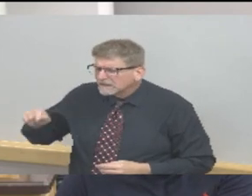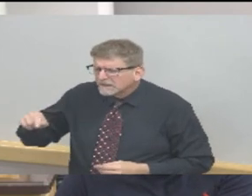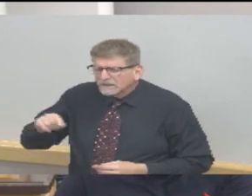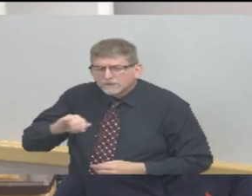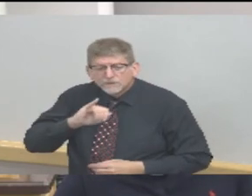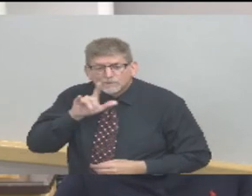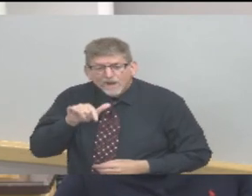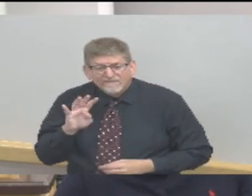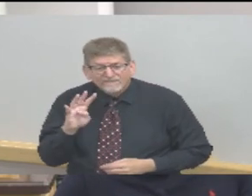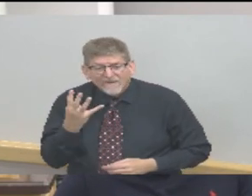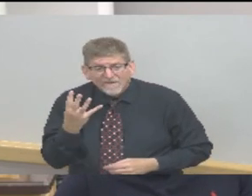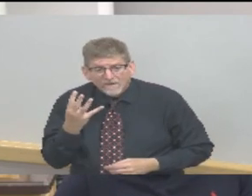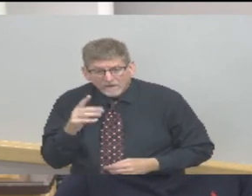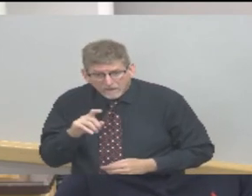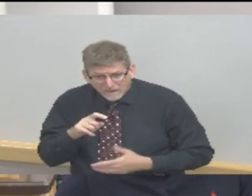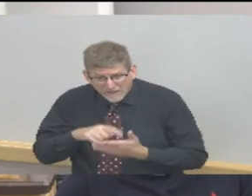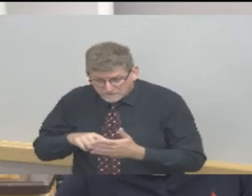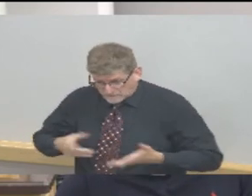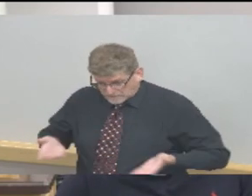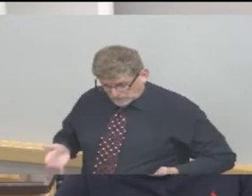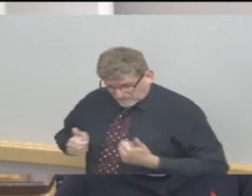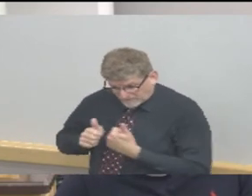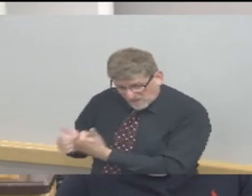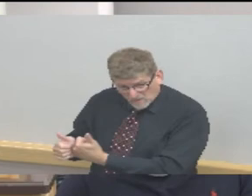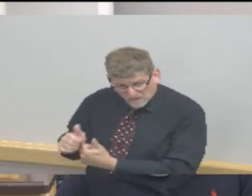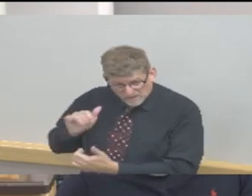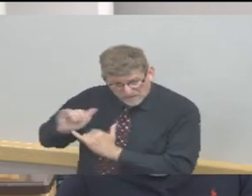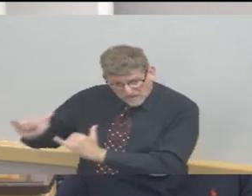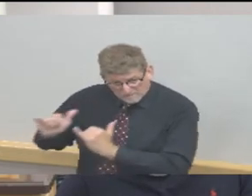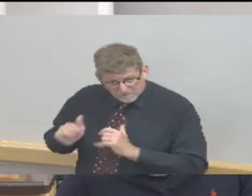such plan here for Tippecanoe County?